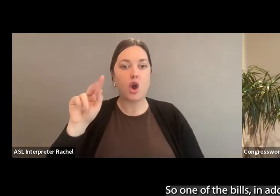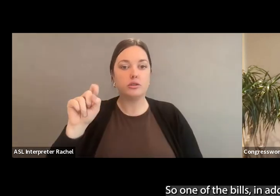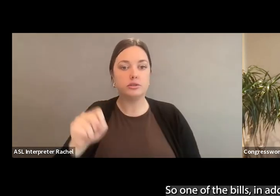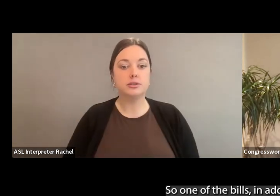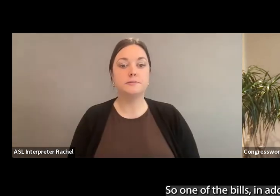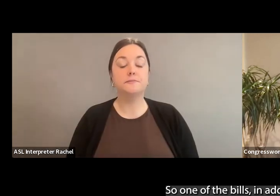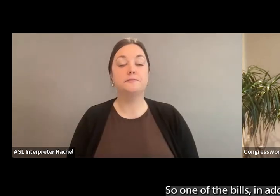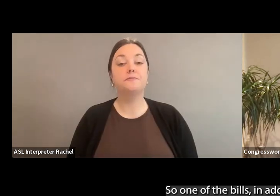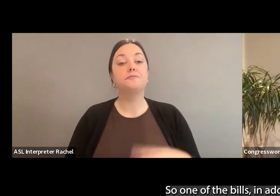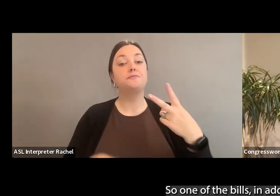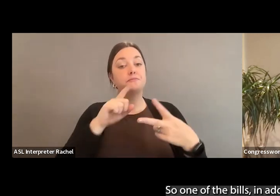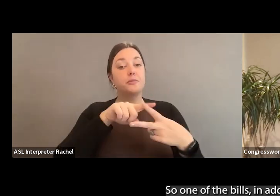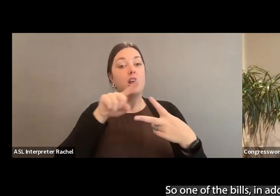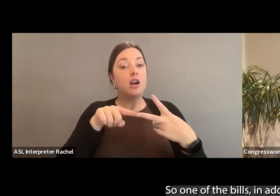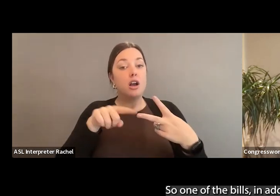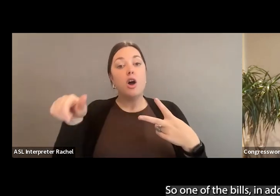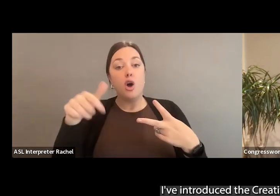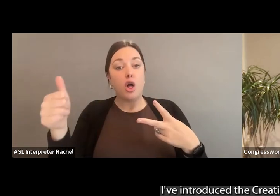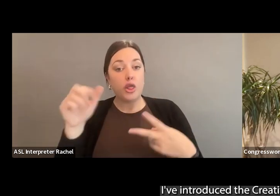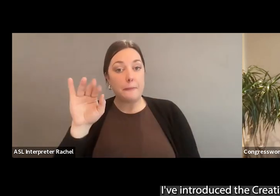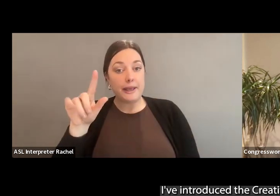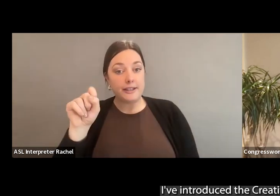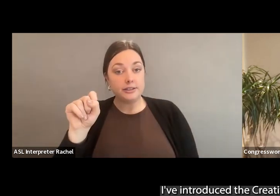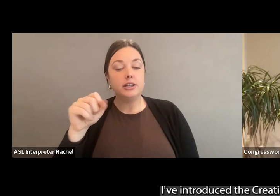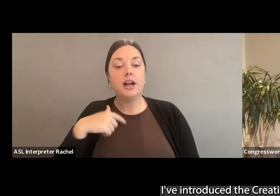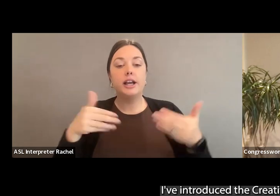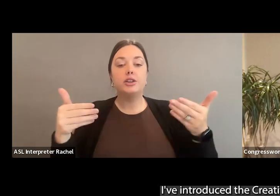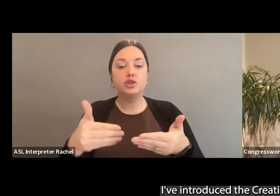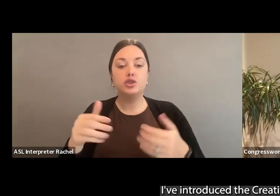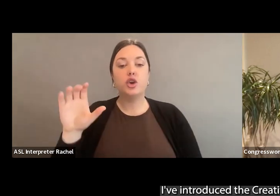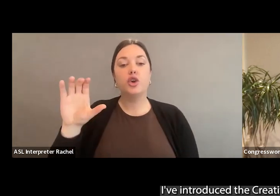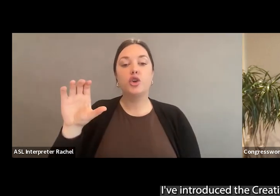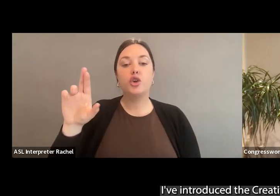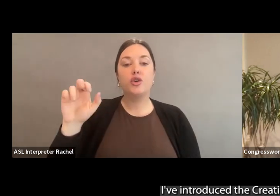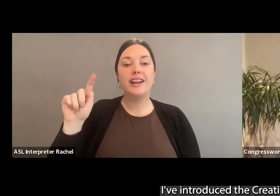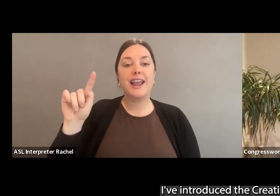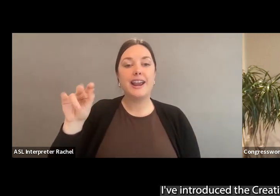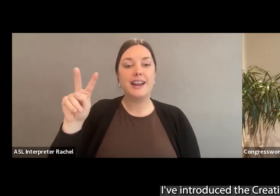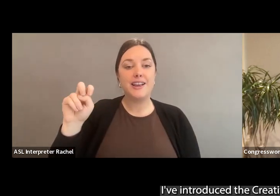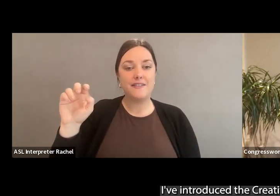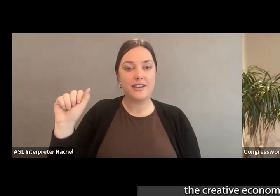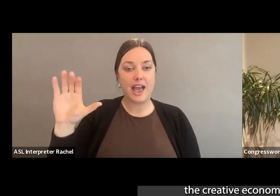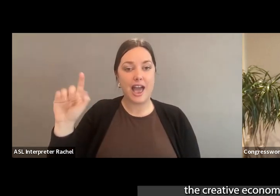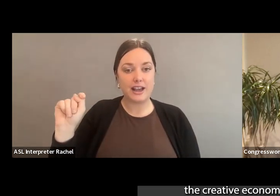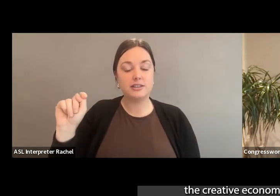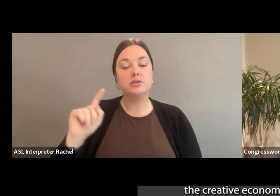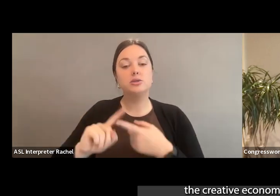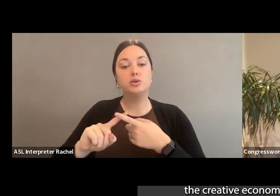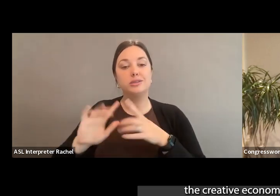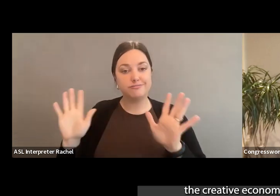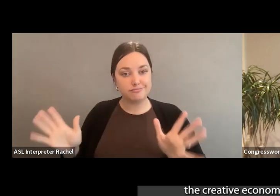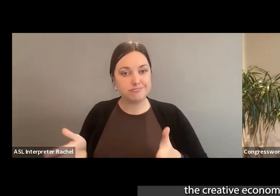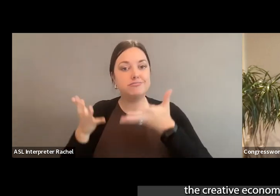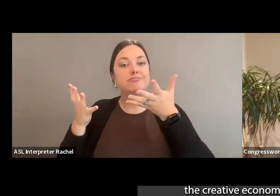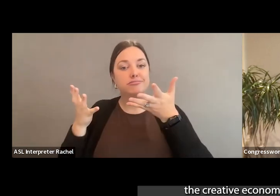of the bills, in addition to the arts education for all, I've introduced the Creative Act. And that's to invest in bolstering the creative economy